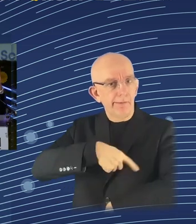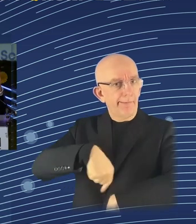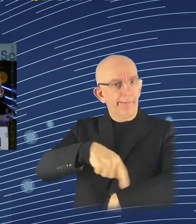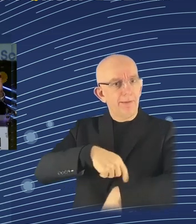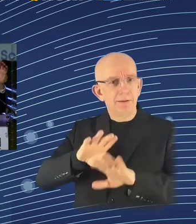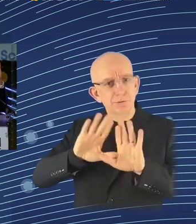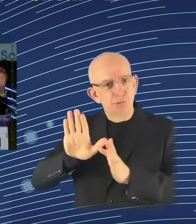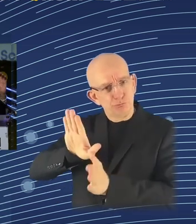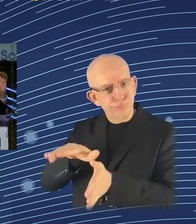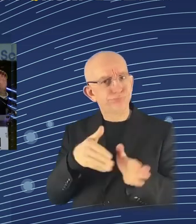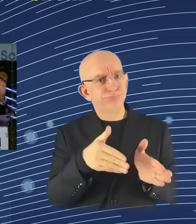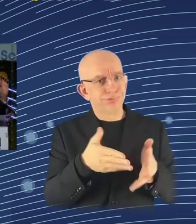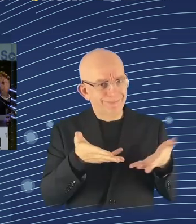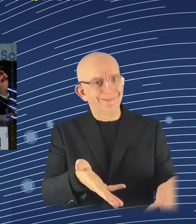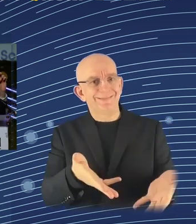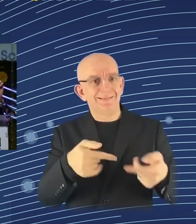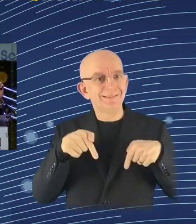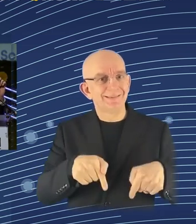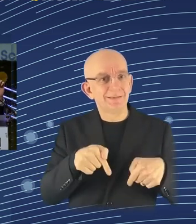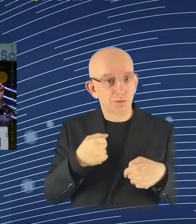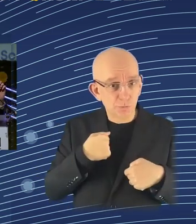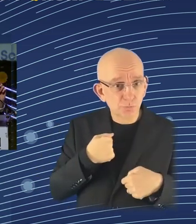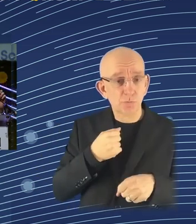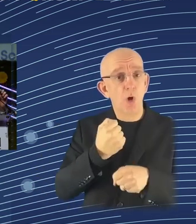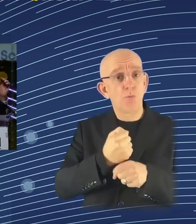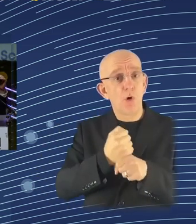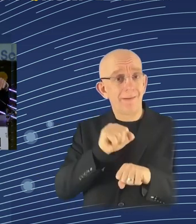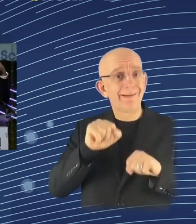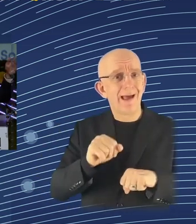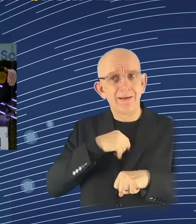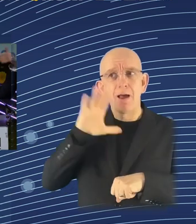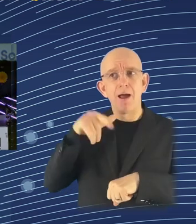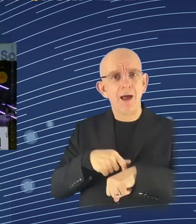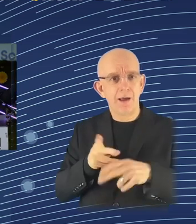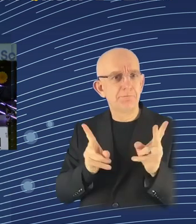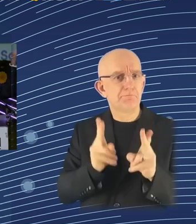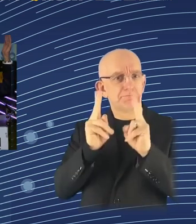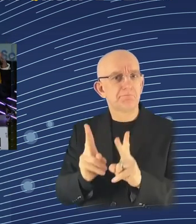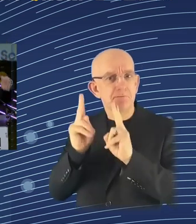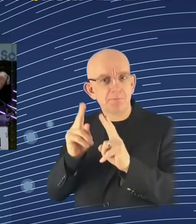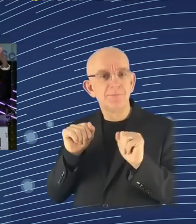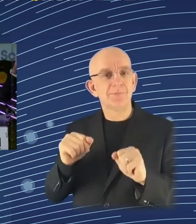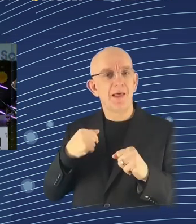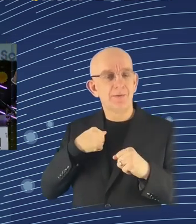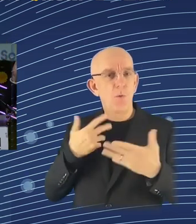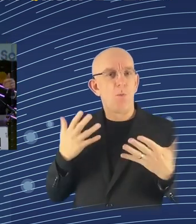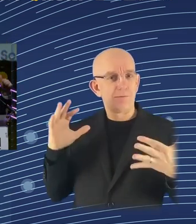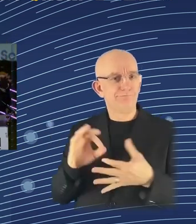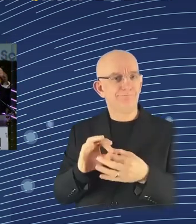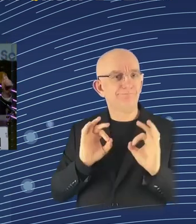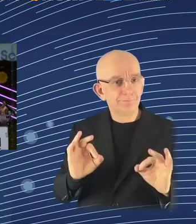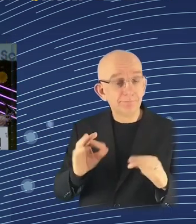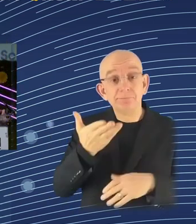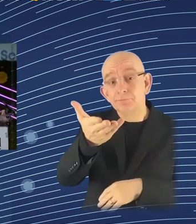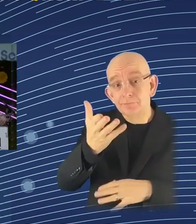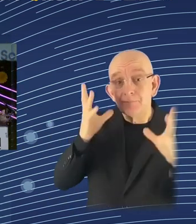Germany, Denmark, Netherlands, low hours, high productivity, degrees, Greece, Mexico, and the left, low productivity, high hours. This